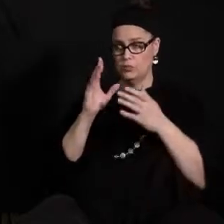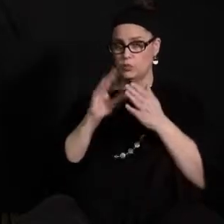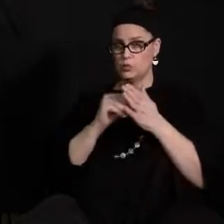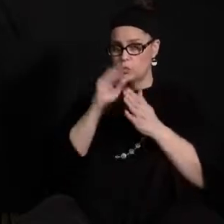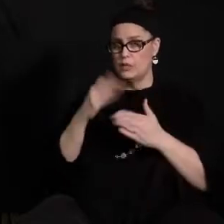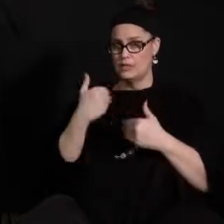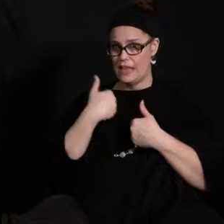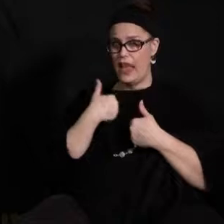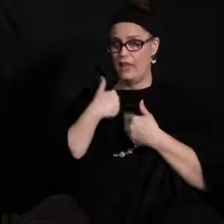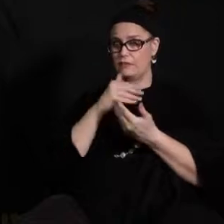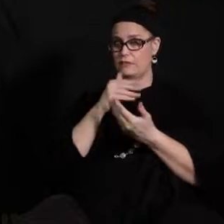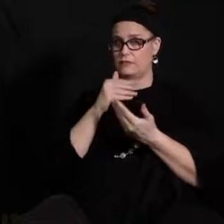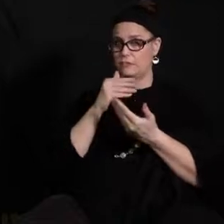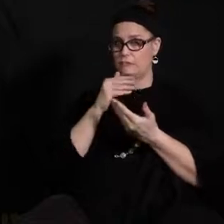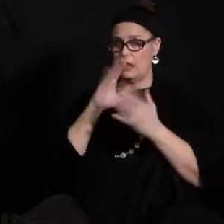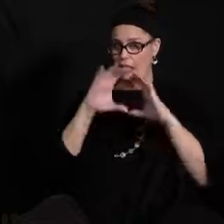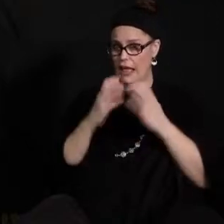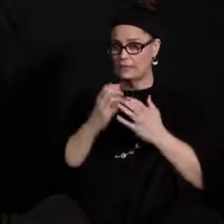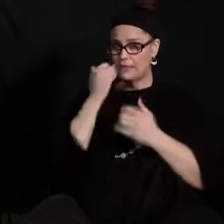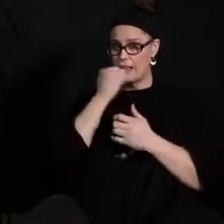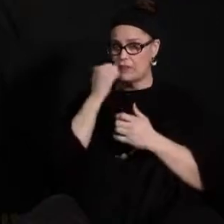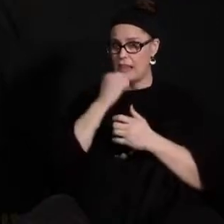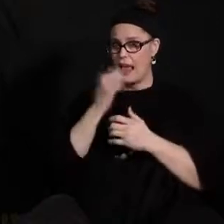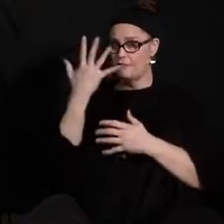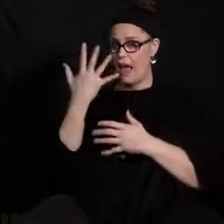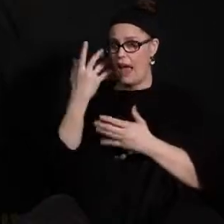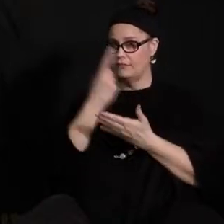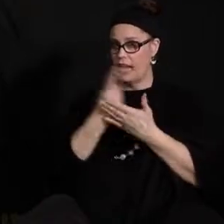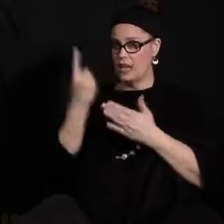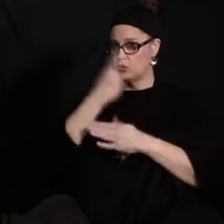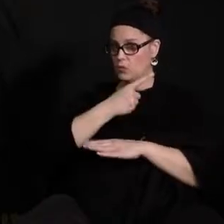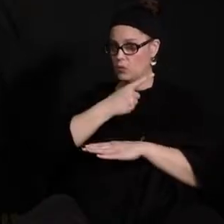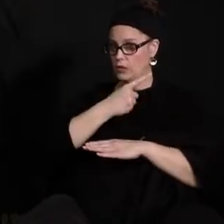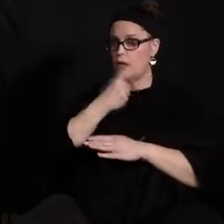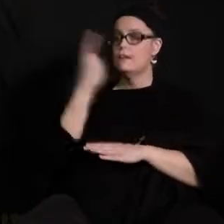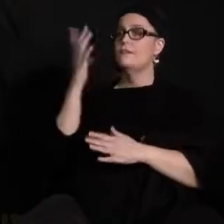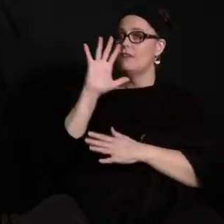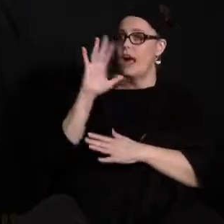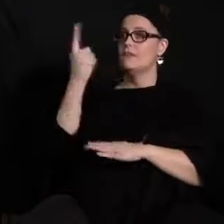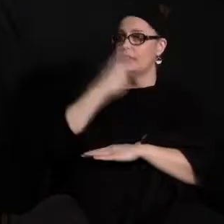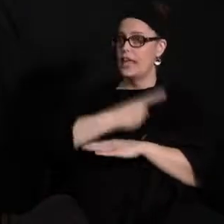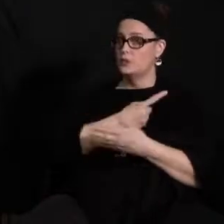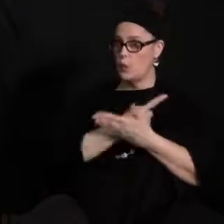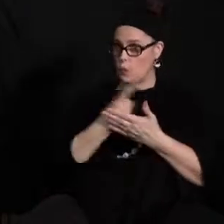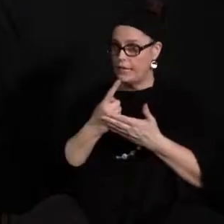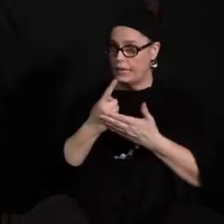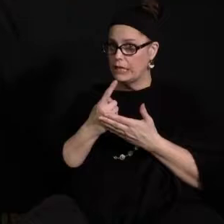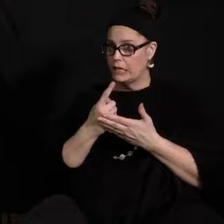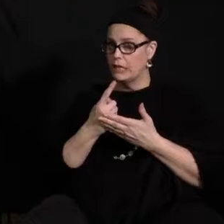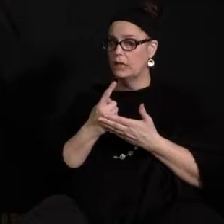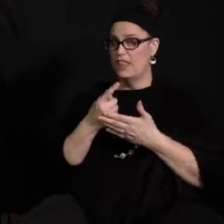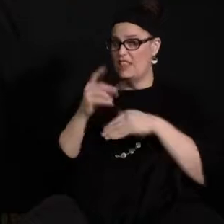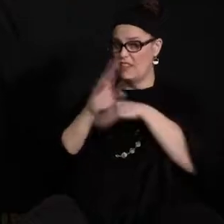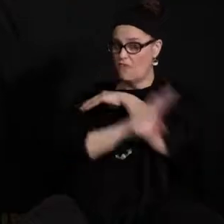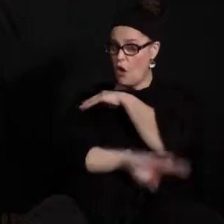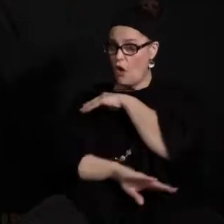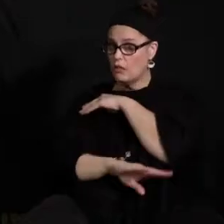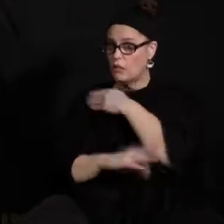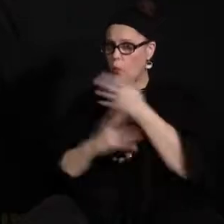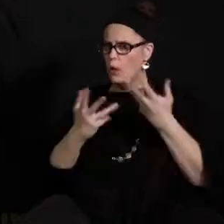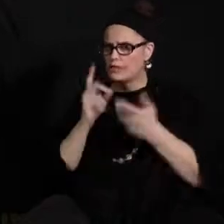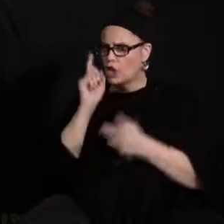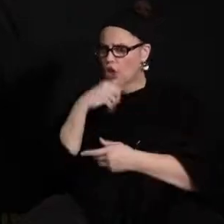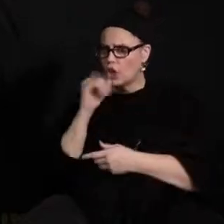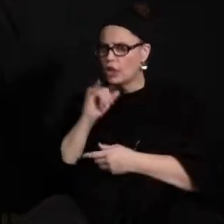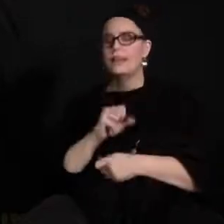an option? Thank you so much Michelle for asking this question. was just asked this about an hour ago in an interview what the fall will look like and